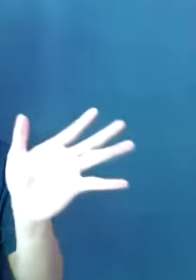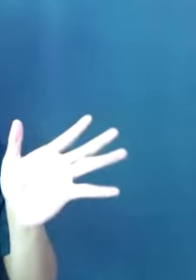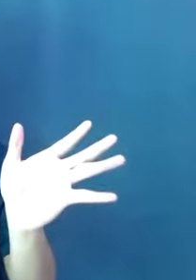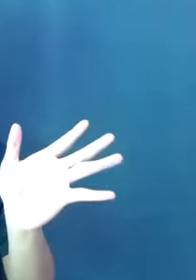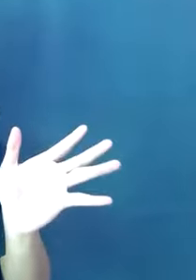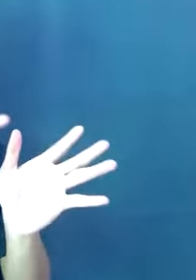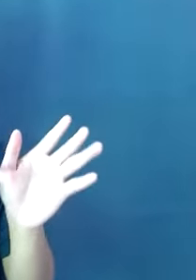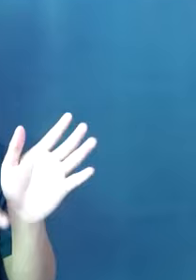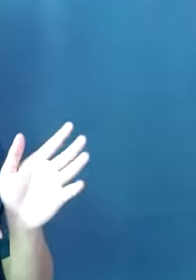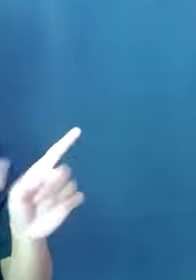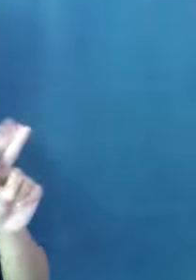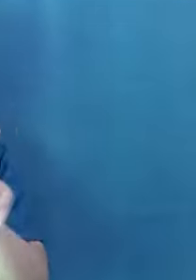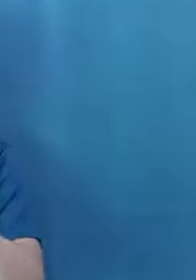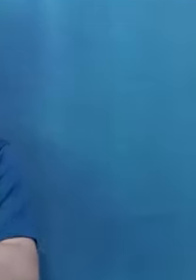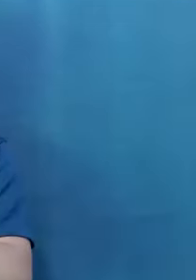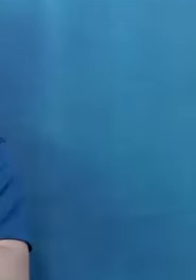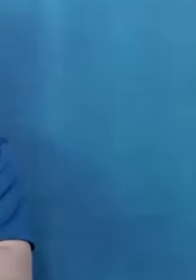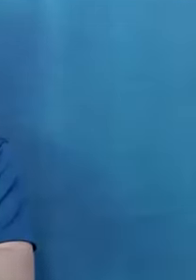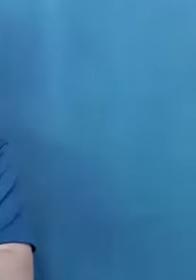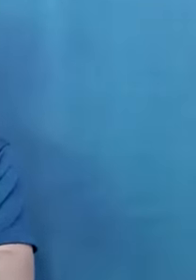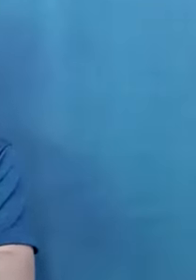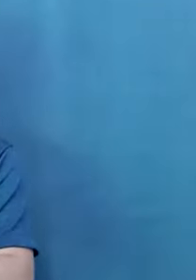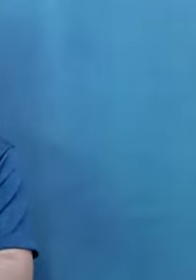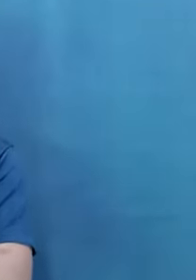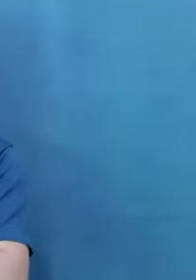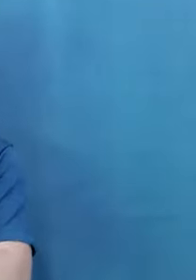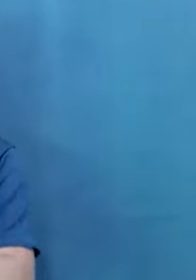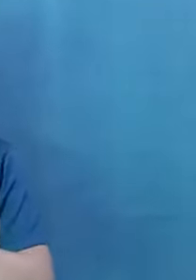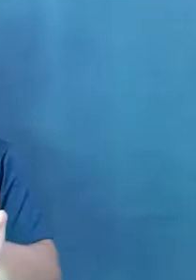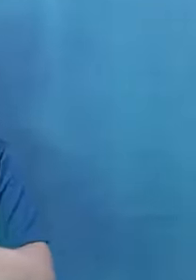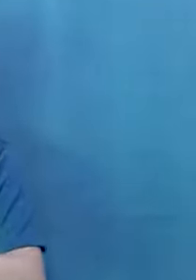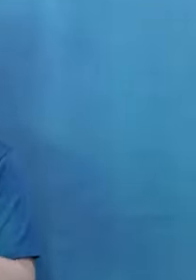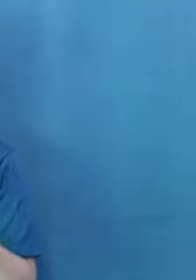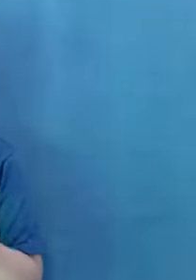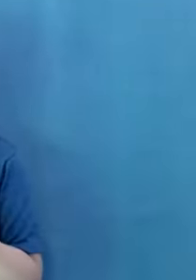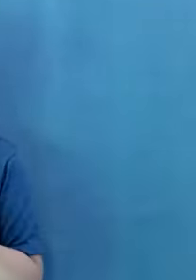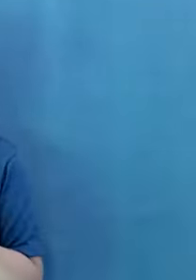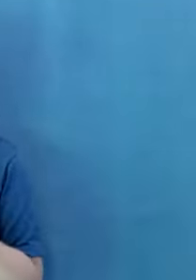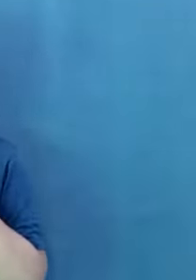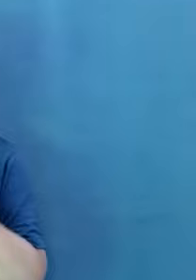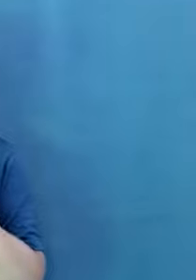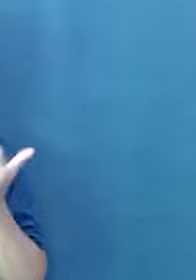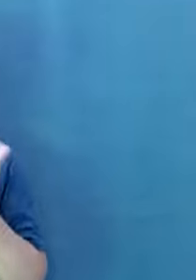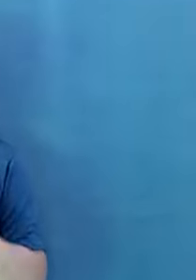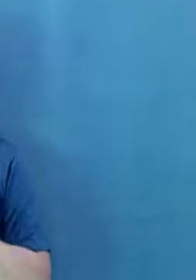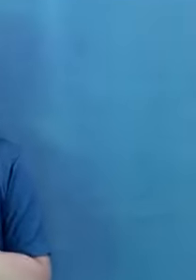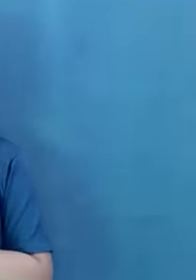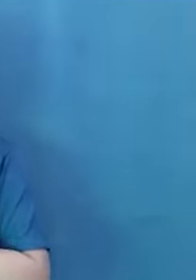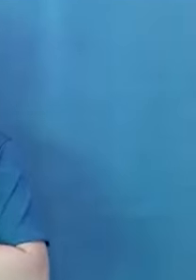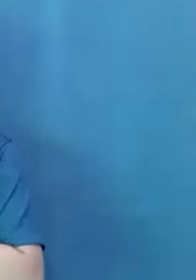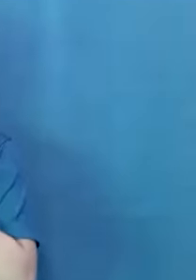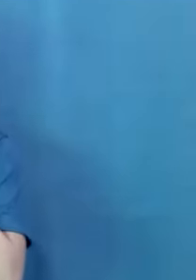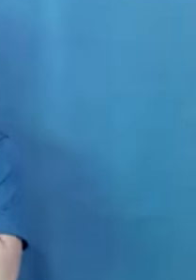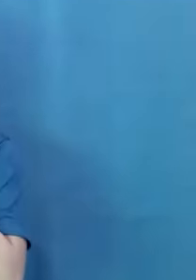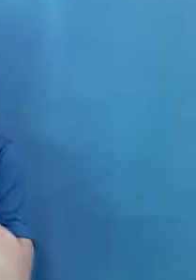various experiences towards a specific content of a website. So we can, I'd be